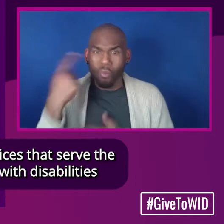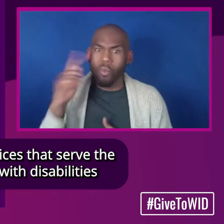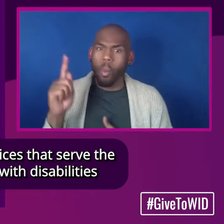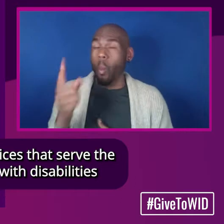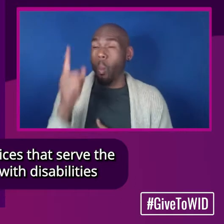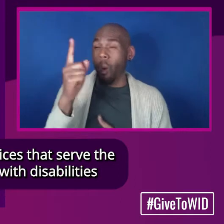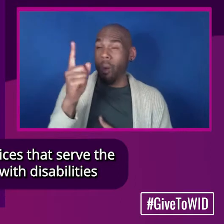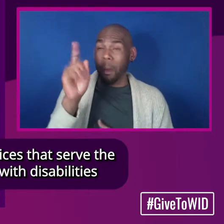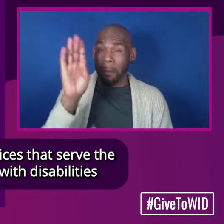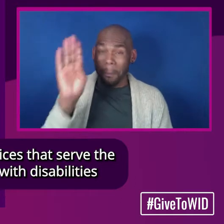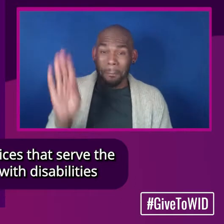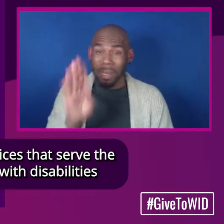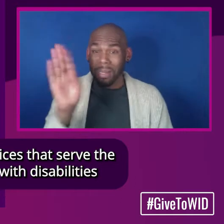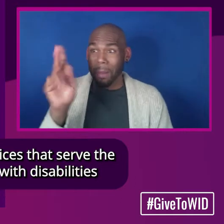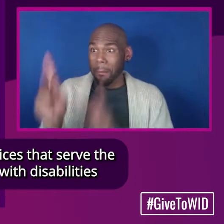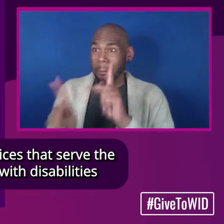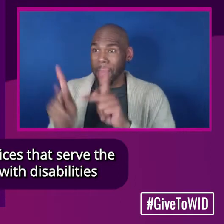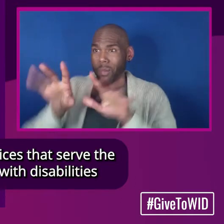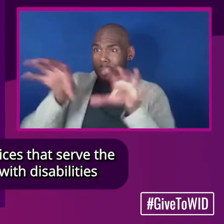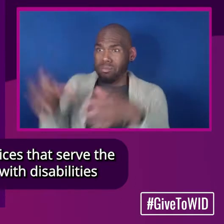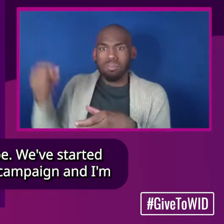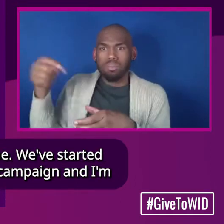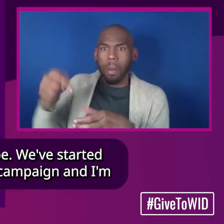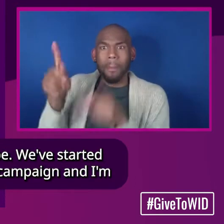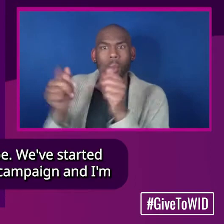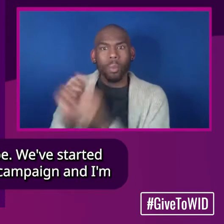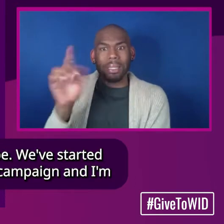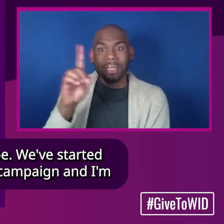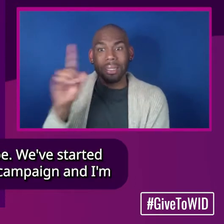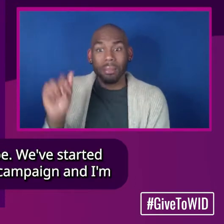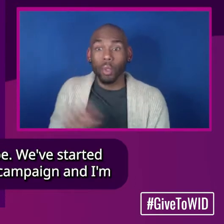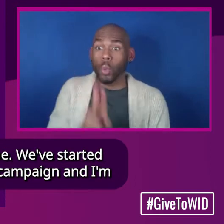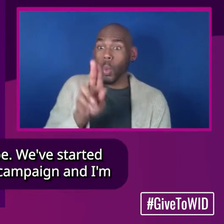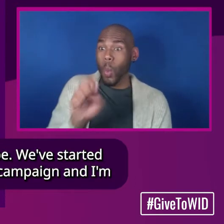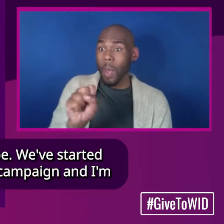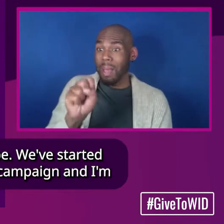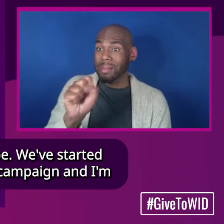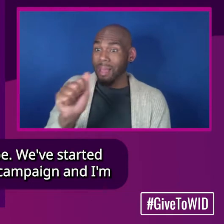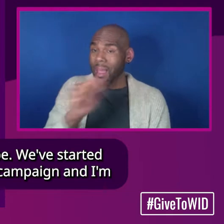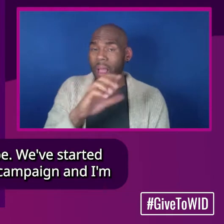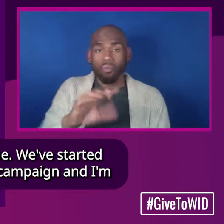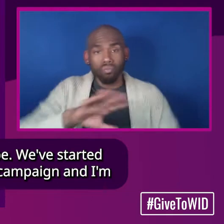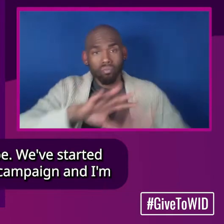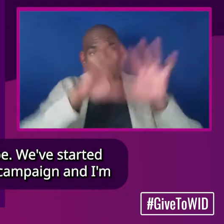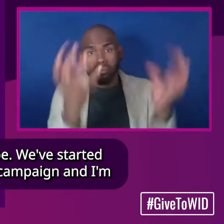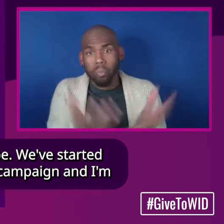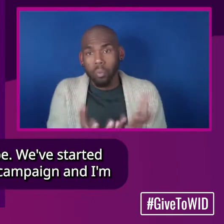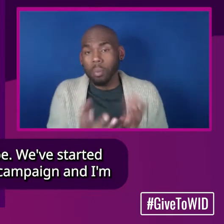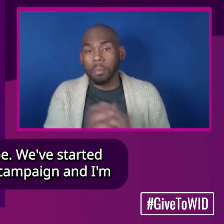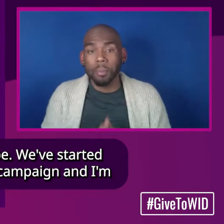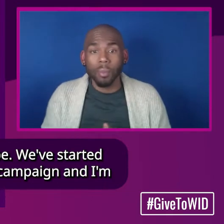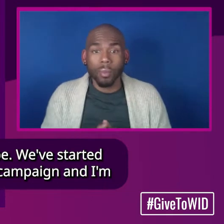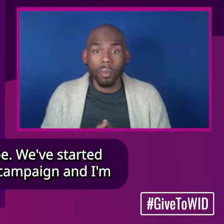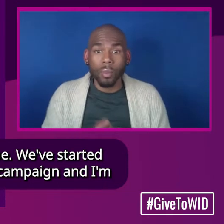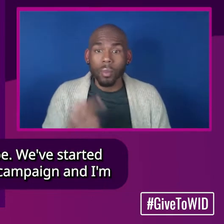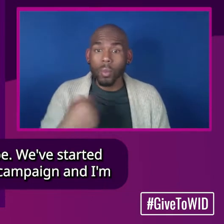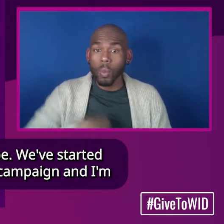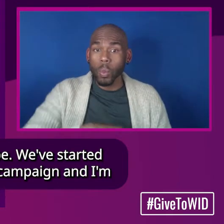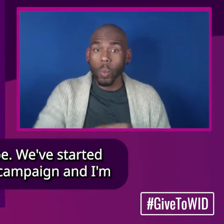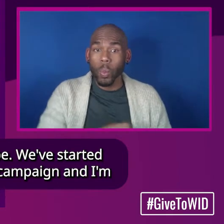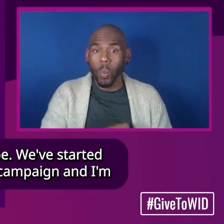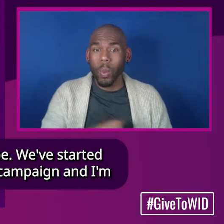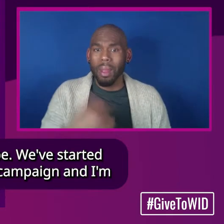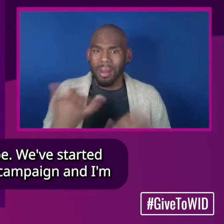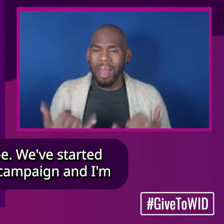the needs of over 1 billion people with disabilities in the U.S. and around the globe. We've started our end-of-the-year